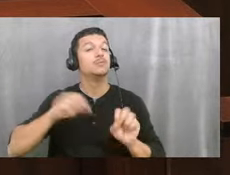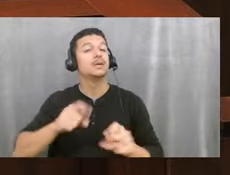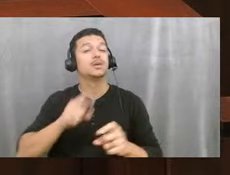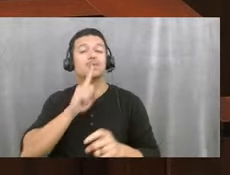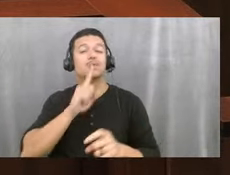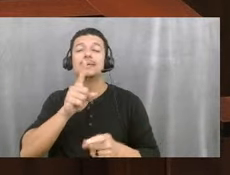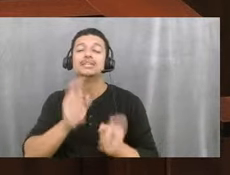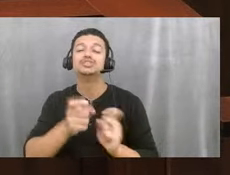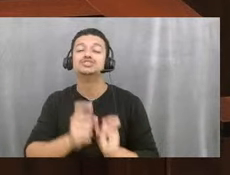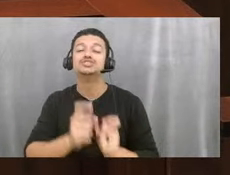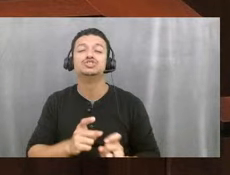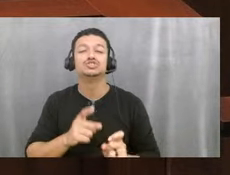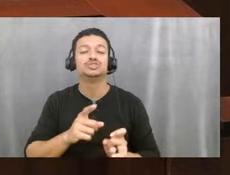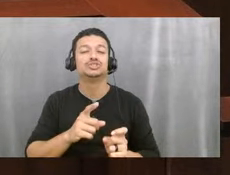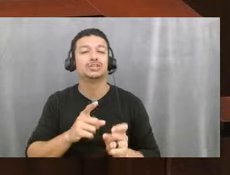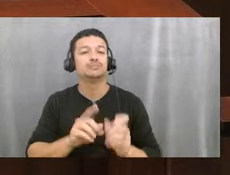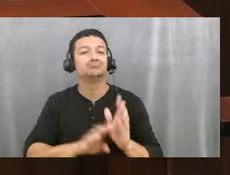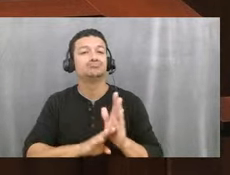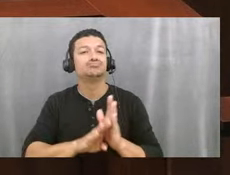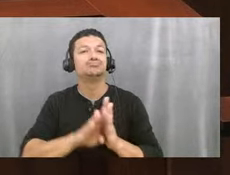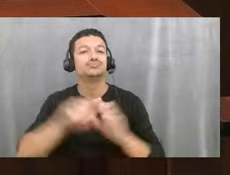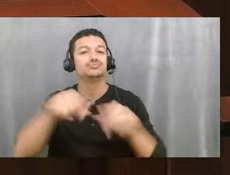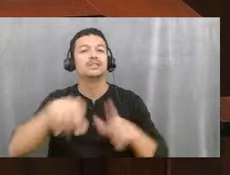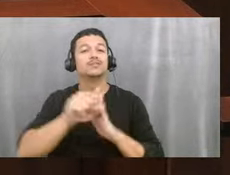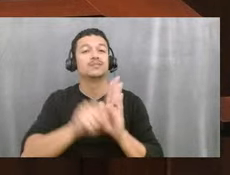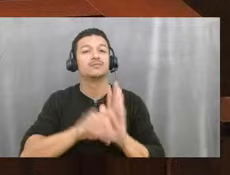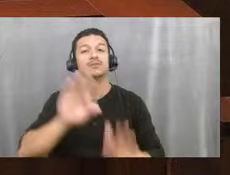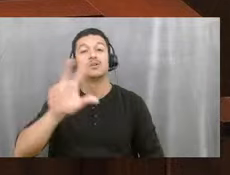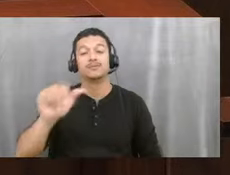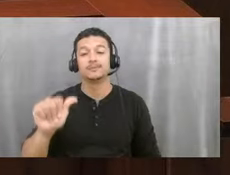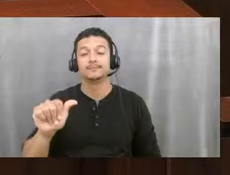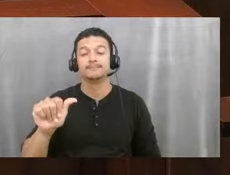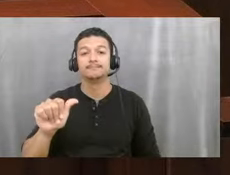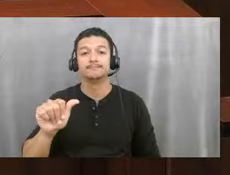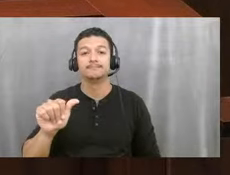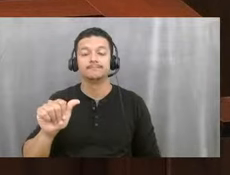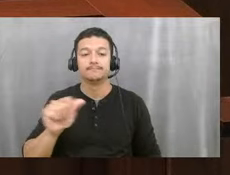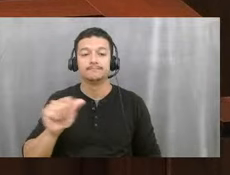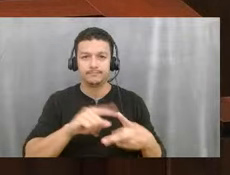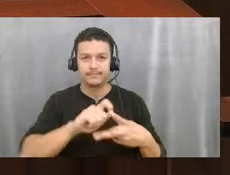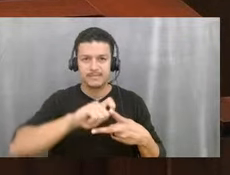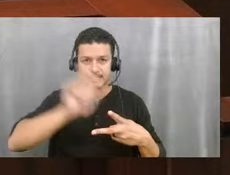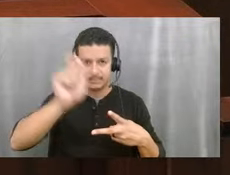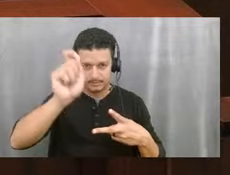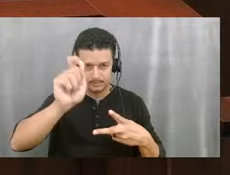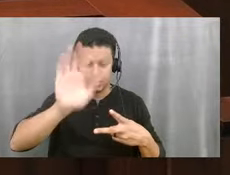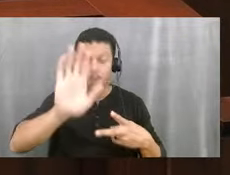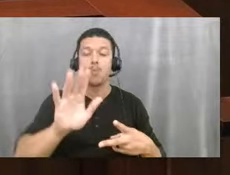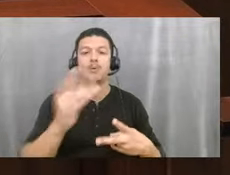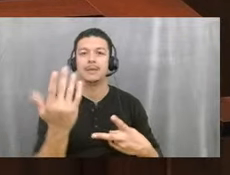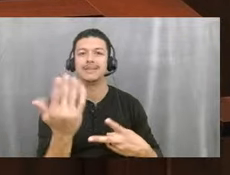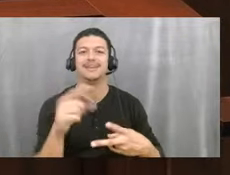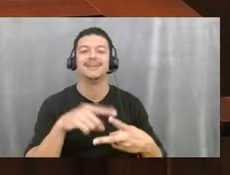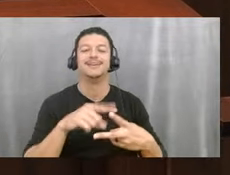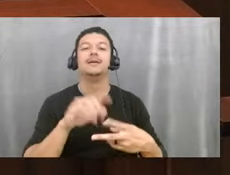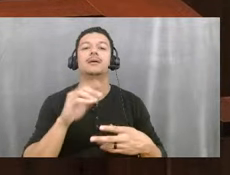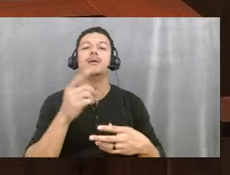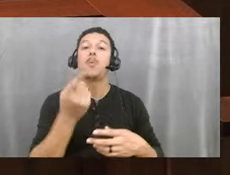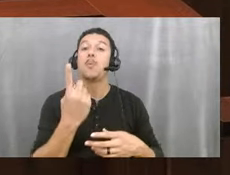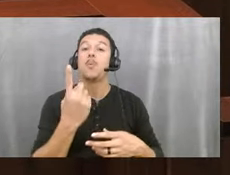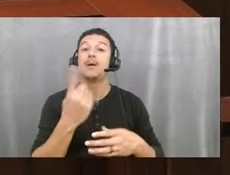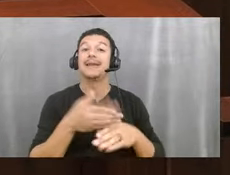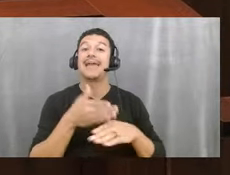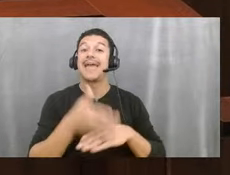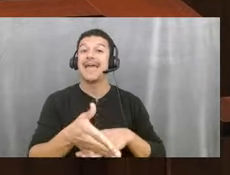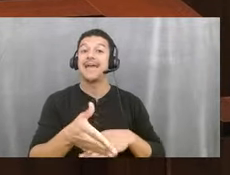in the state of Florida. So the other thing that I really, oh, I wanted to mention. So we actually, one of the things that we did after we set up all